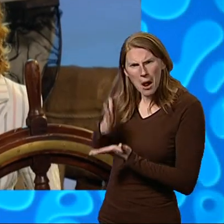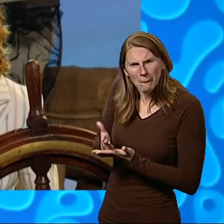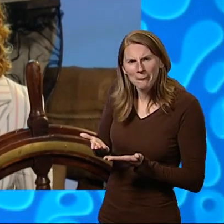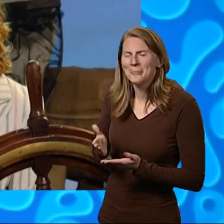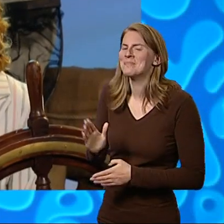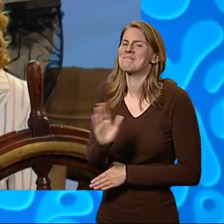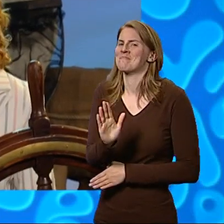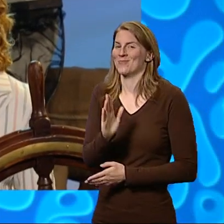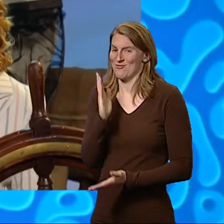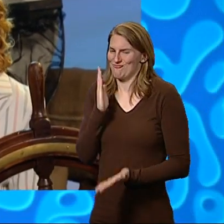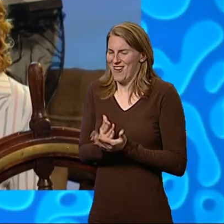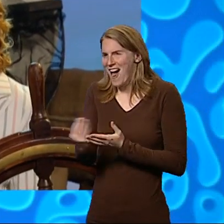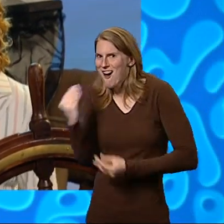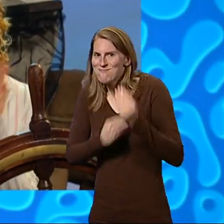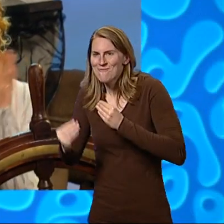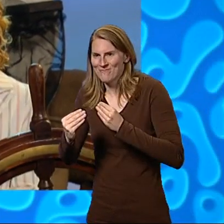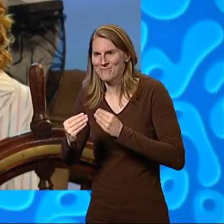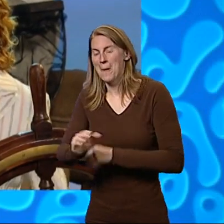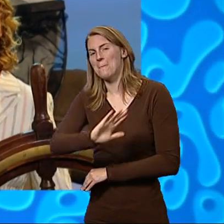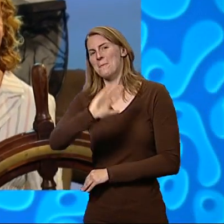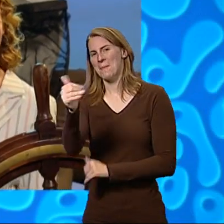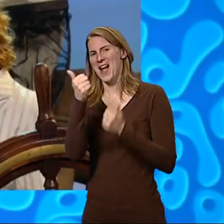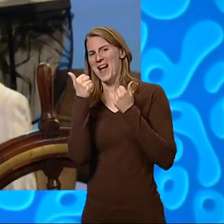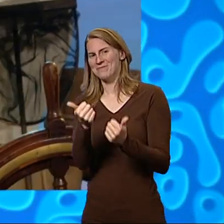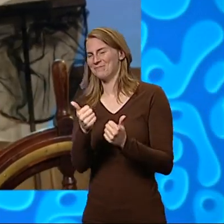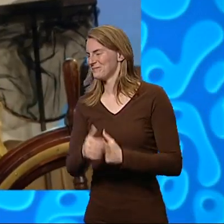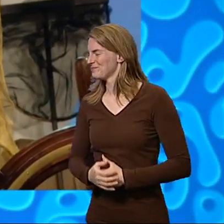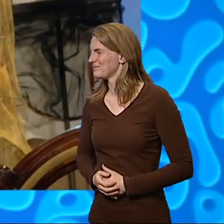No, it was real. Bye for now.